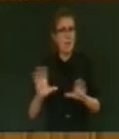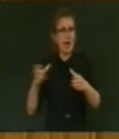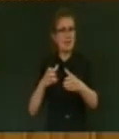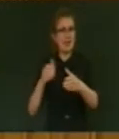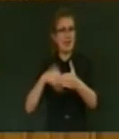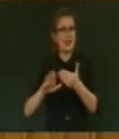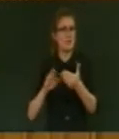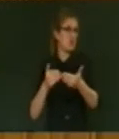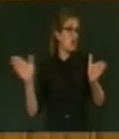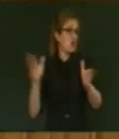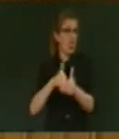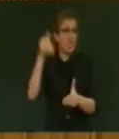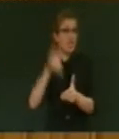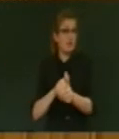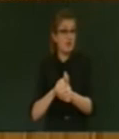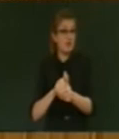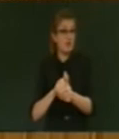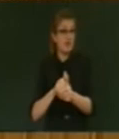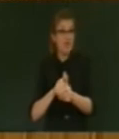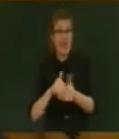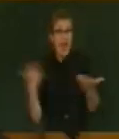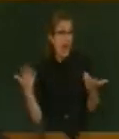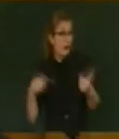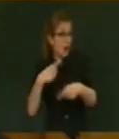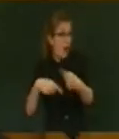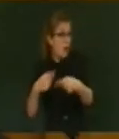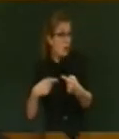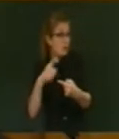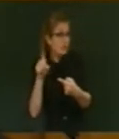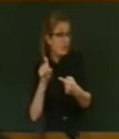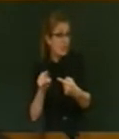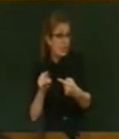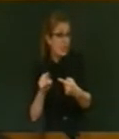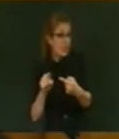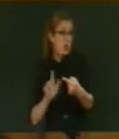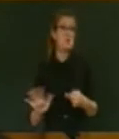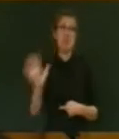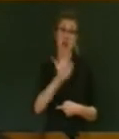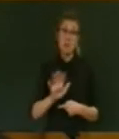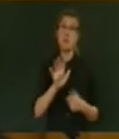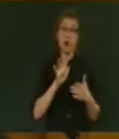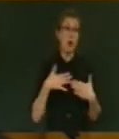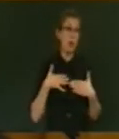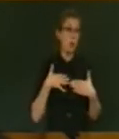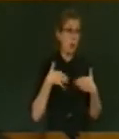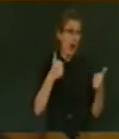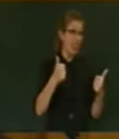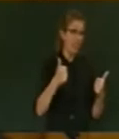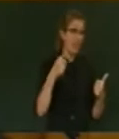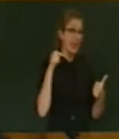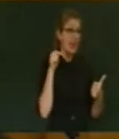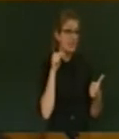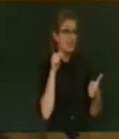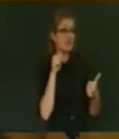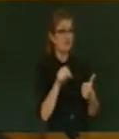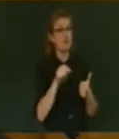went about as well as Boo and Pistols Holiday in Australia went with Johnny Depp. That's about how well